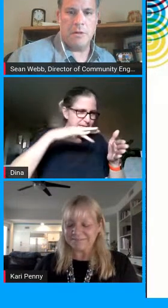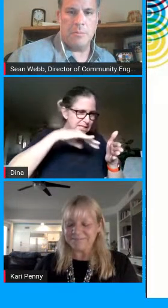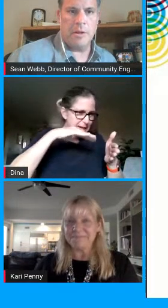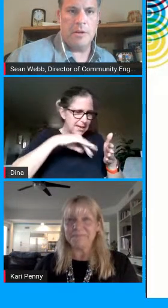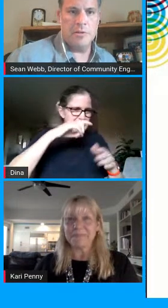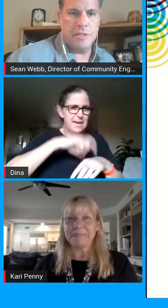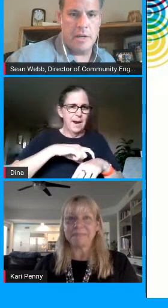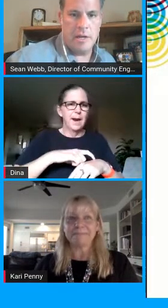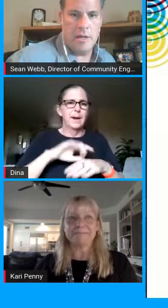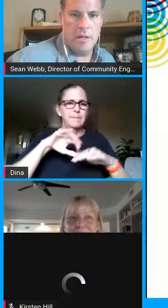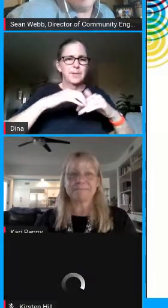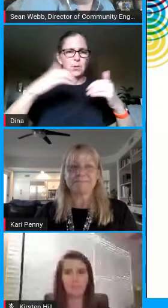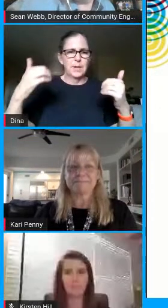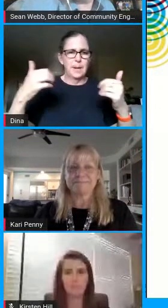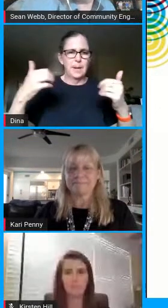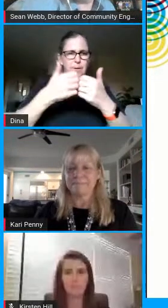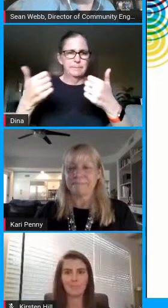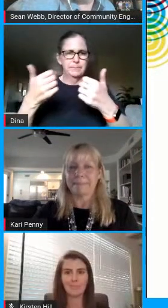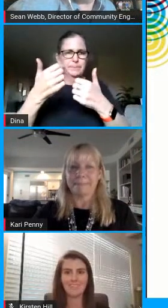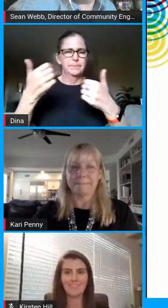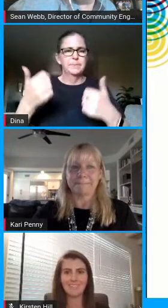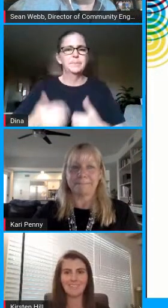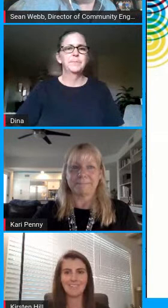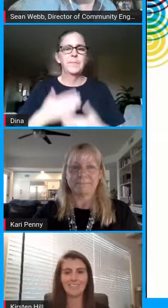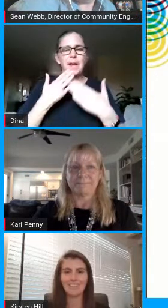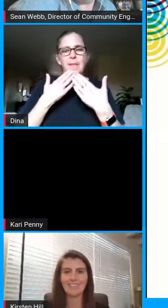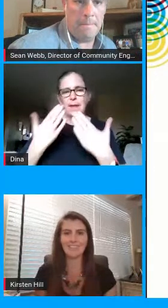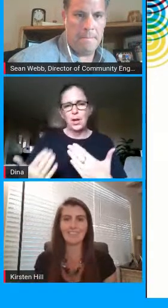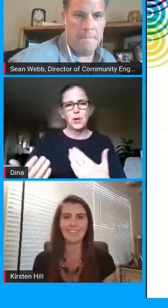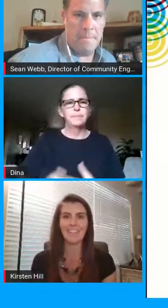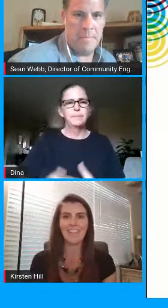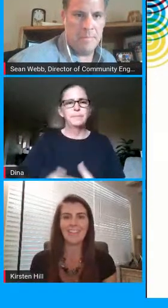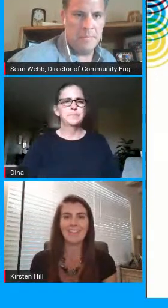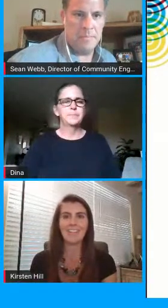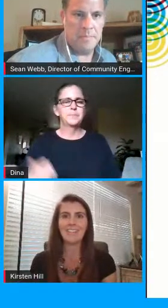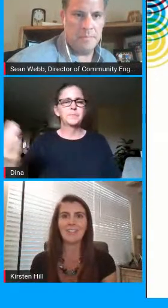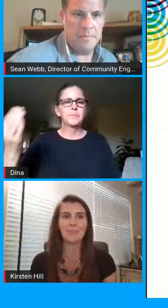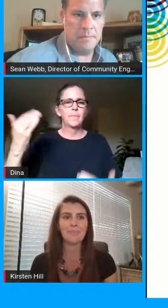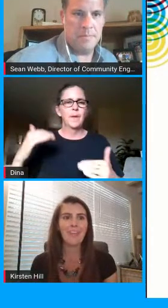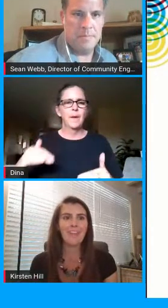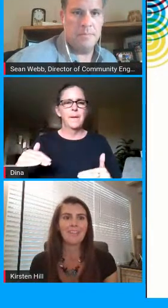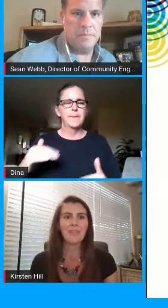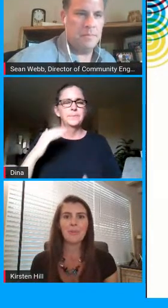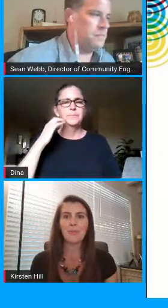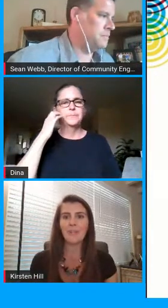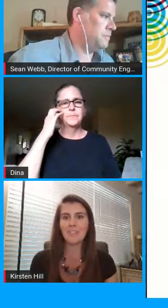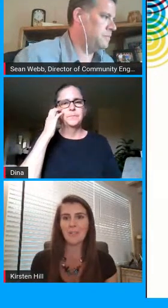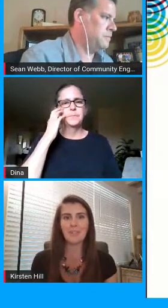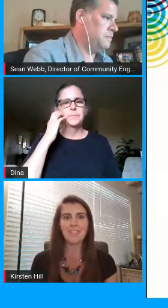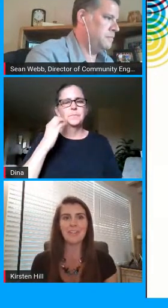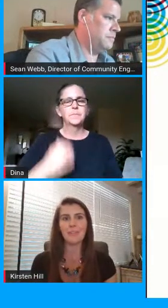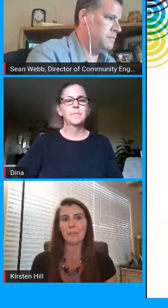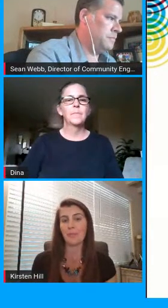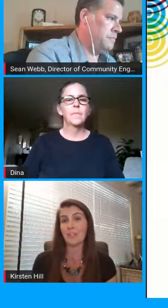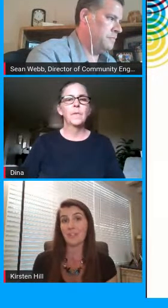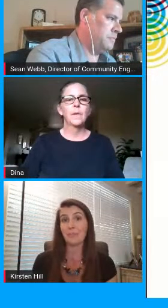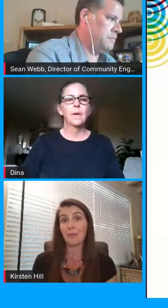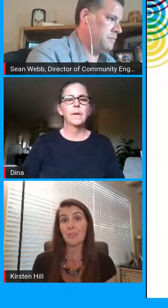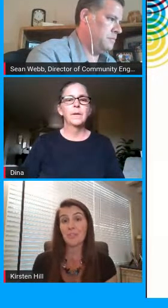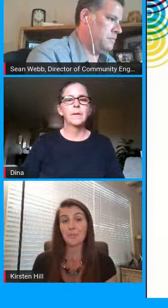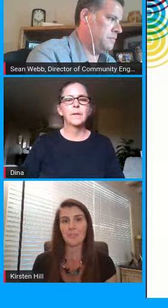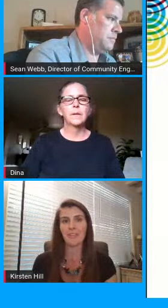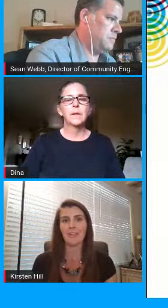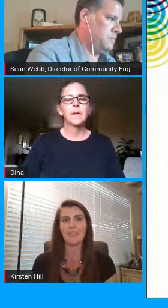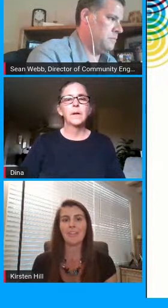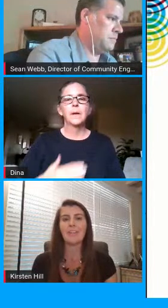you very much i'm going to bring kirsten on and we'll see in a little bit kerry thank you so once you receive information